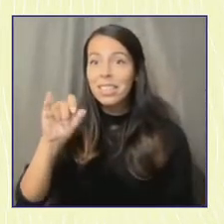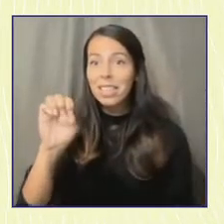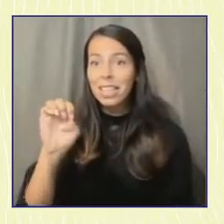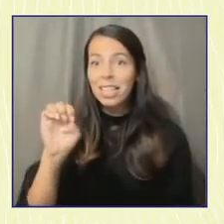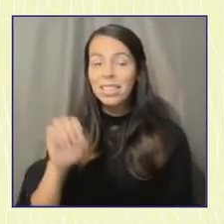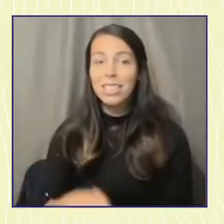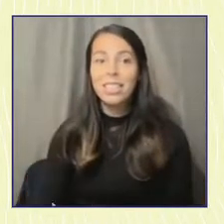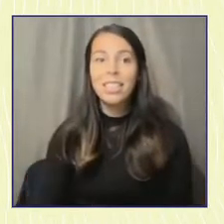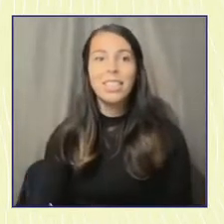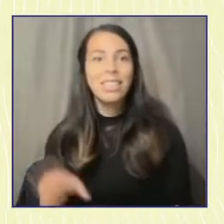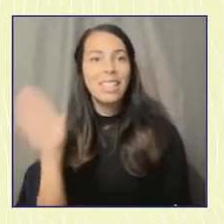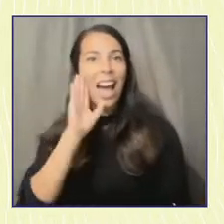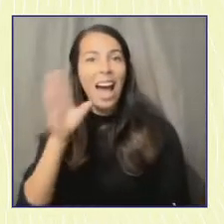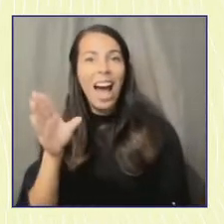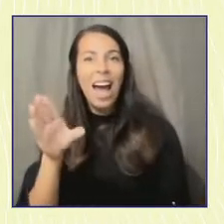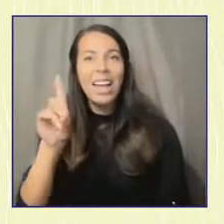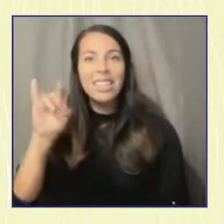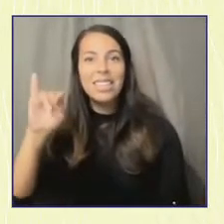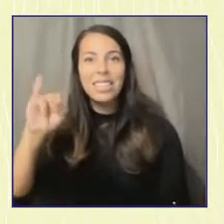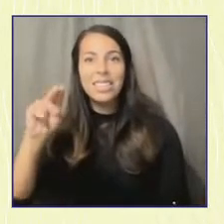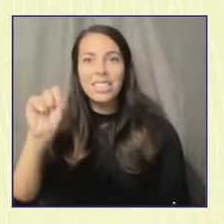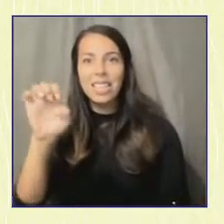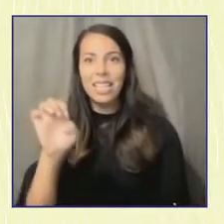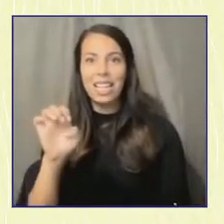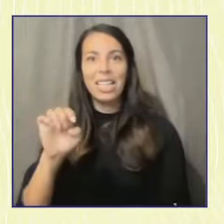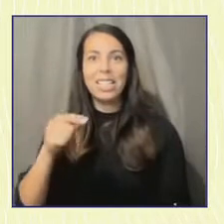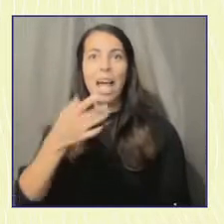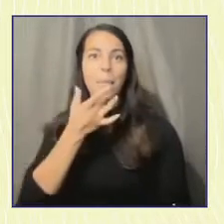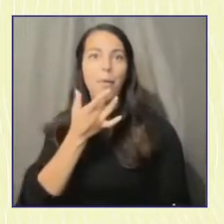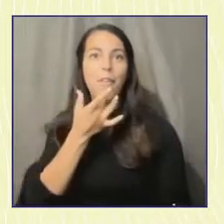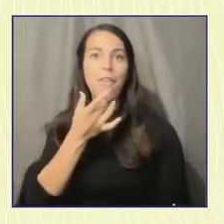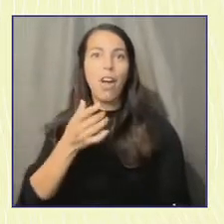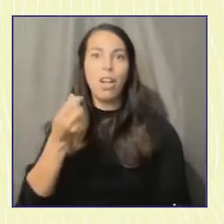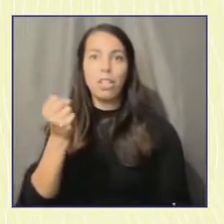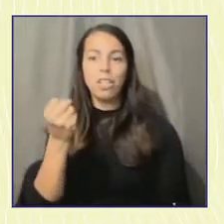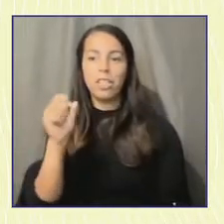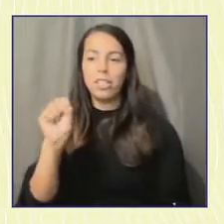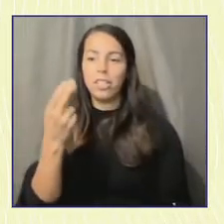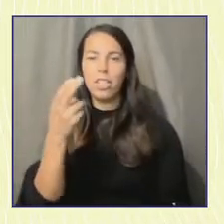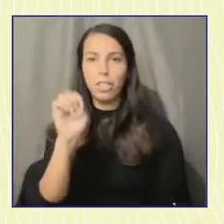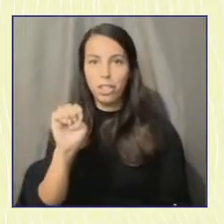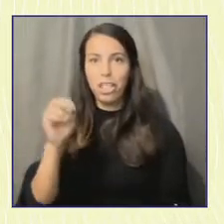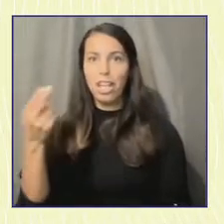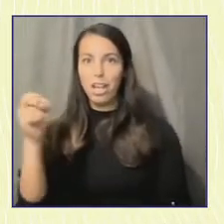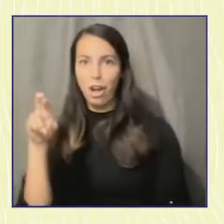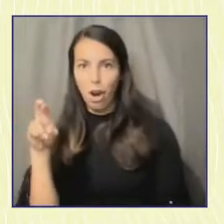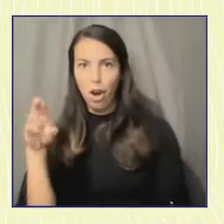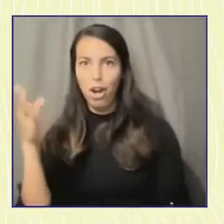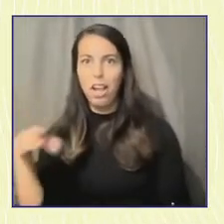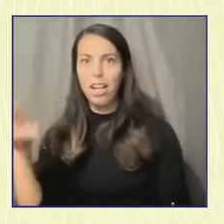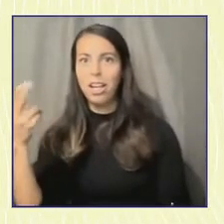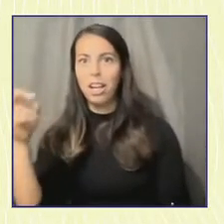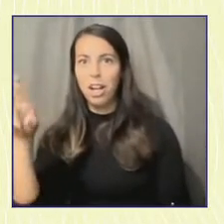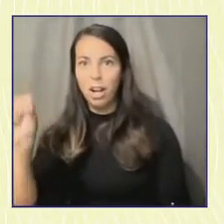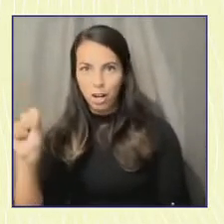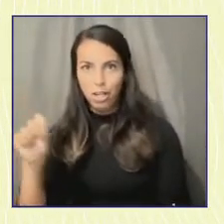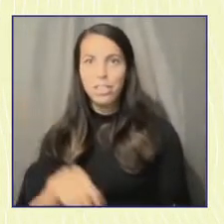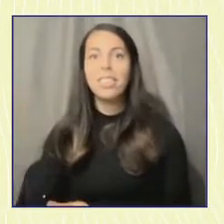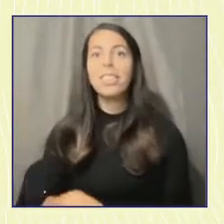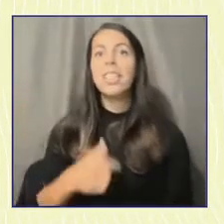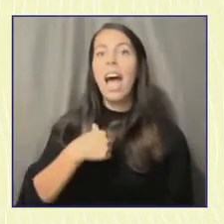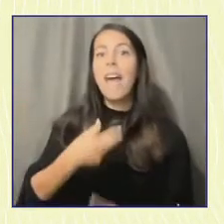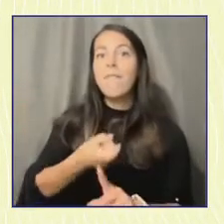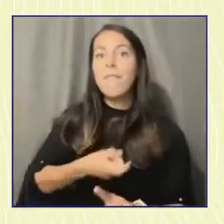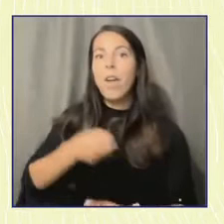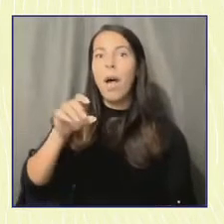Hi, my name is Denise Palacios. My pronouns are she, her, hers. For those of you who don't know where the Rio Grande Valley is, it's the southernmost tip of Texas. I'm on the